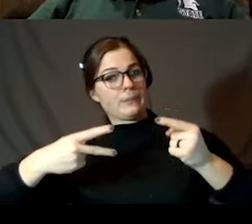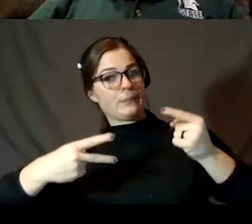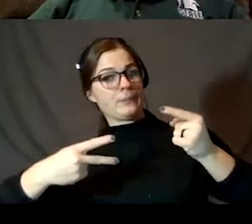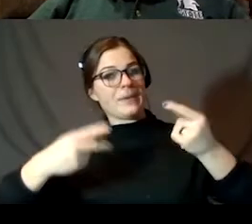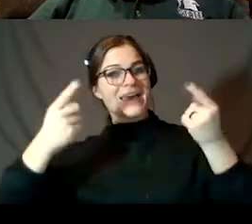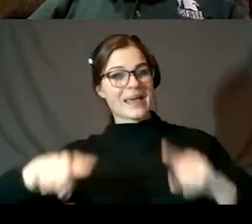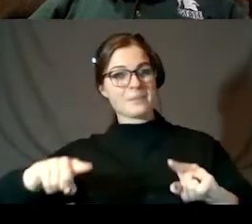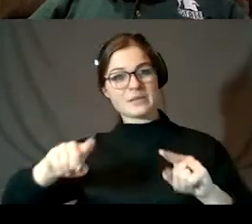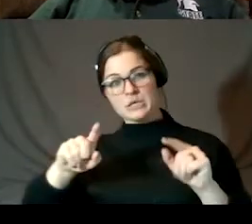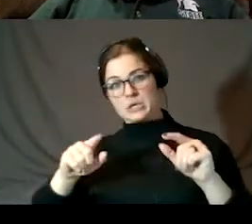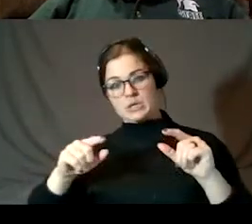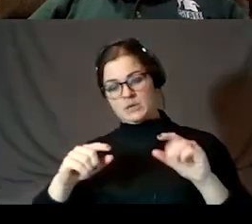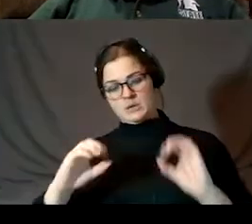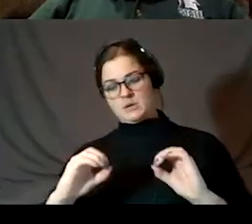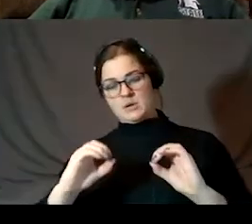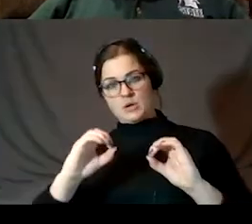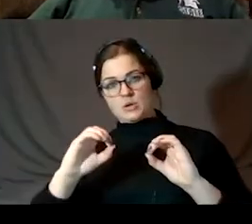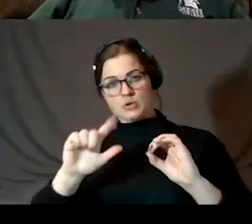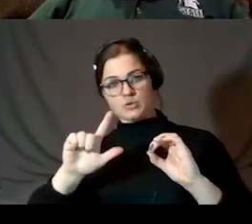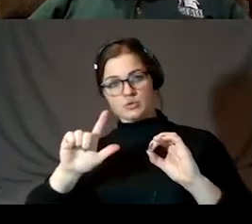24th and the 29th, respectively.